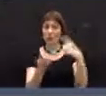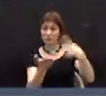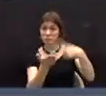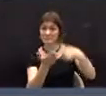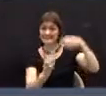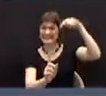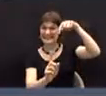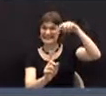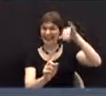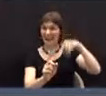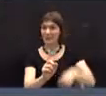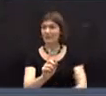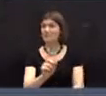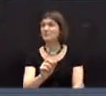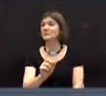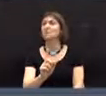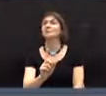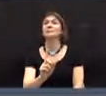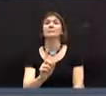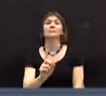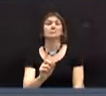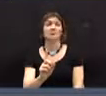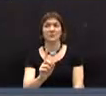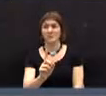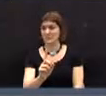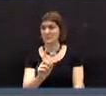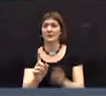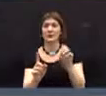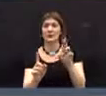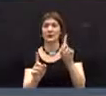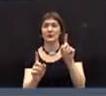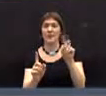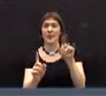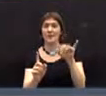on that question? Mr. Davis.